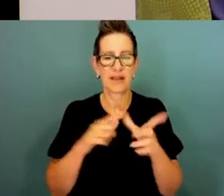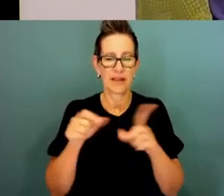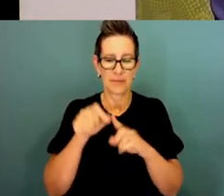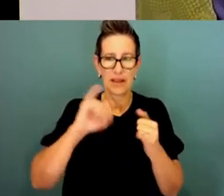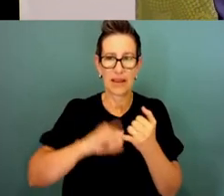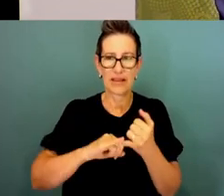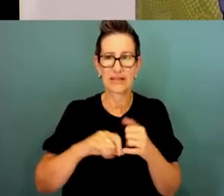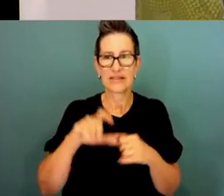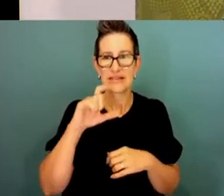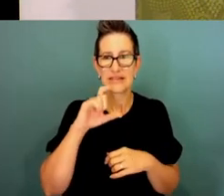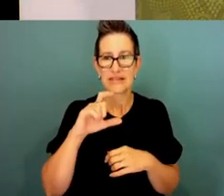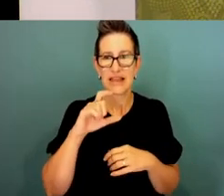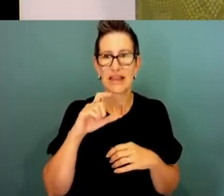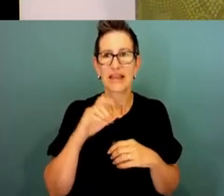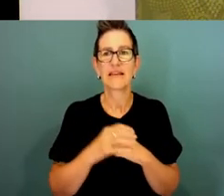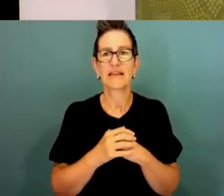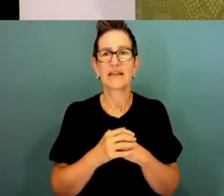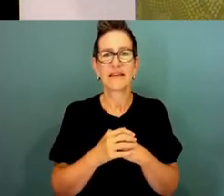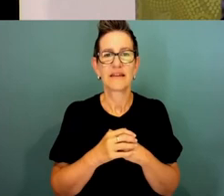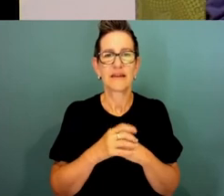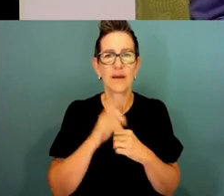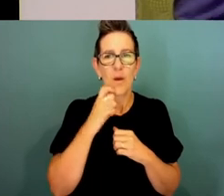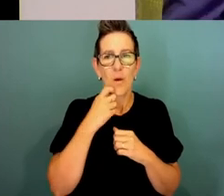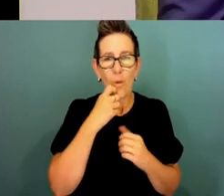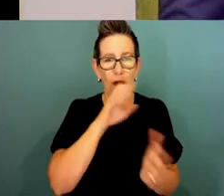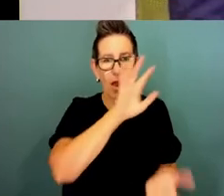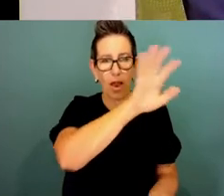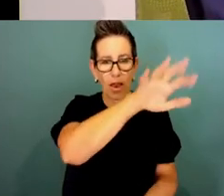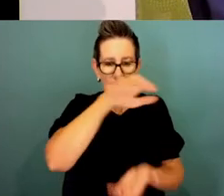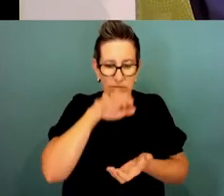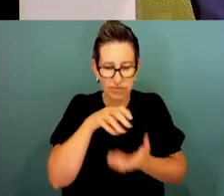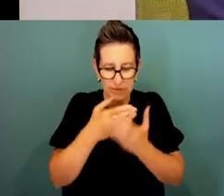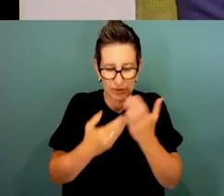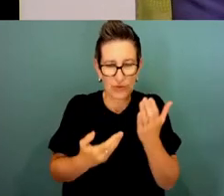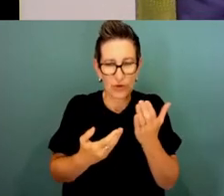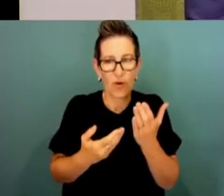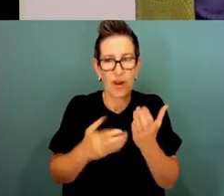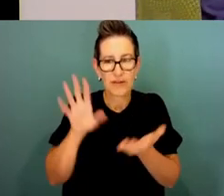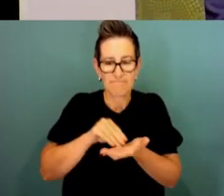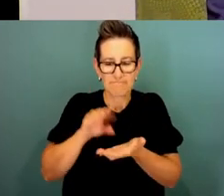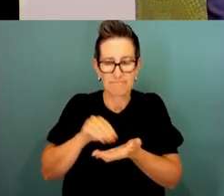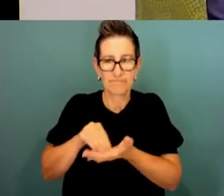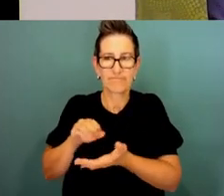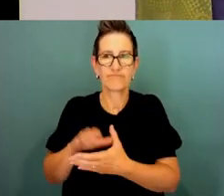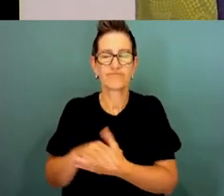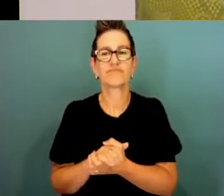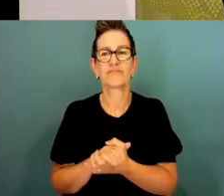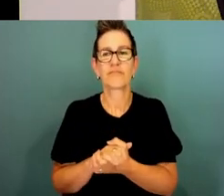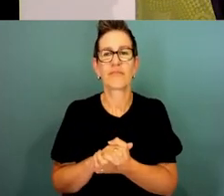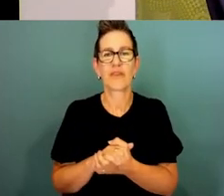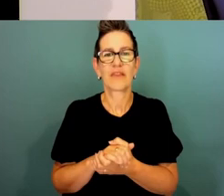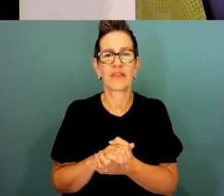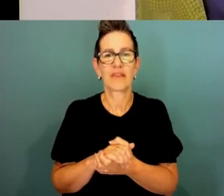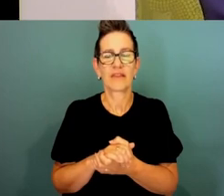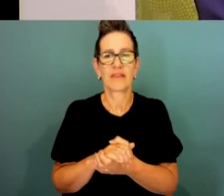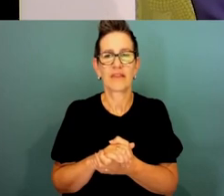is capturing some of those stories and I want to take the opportunity to show a bit of a trailer of some of the stories that have